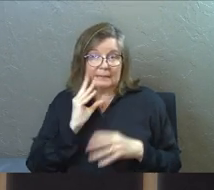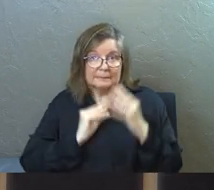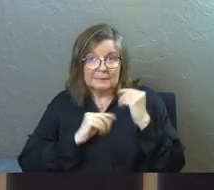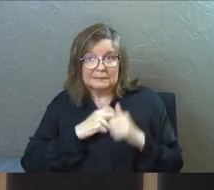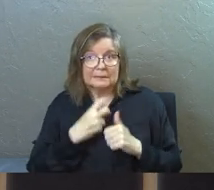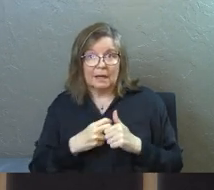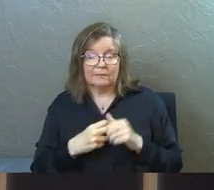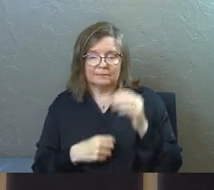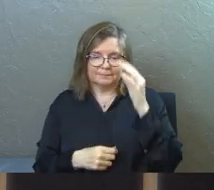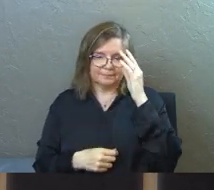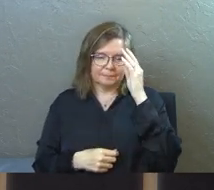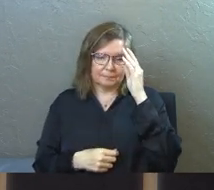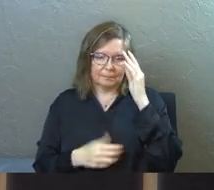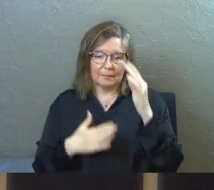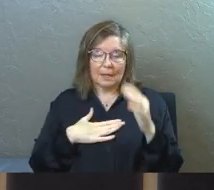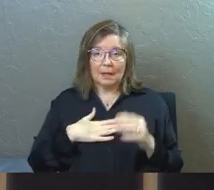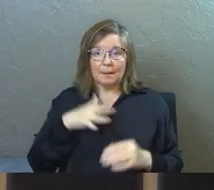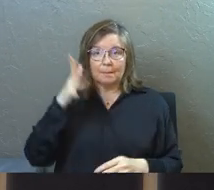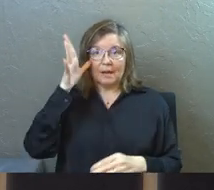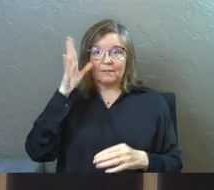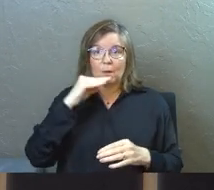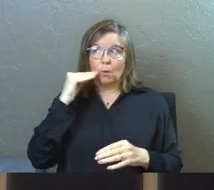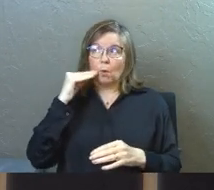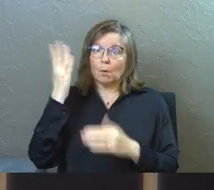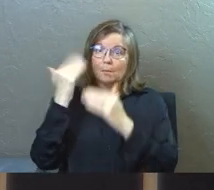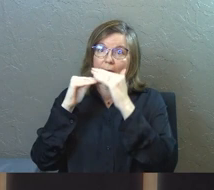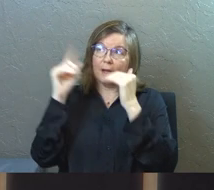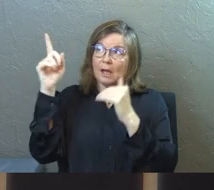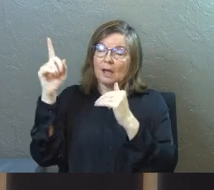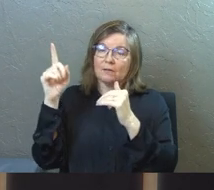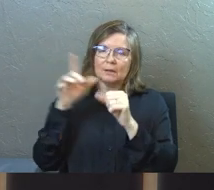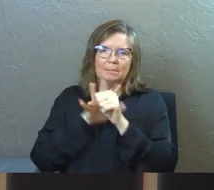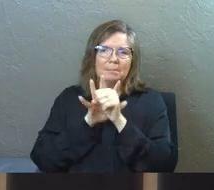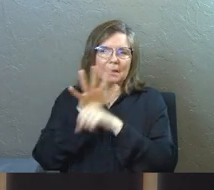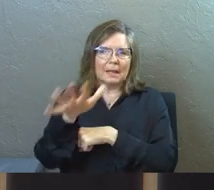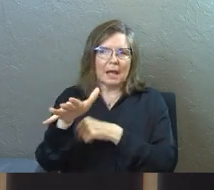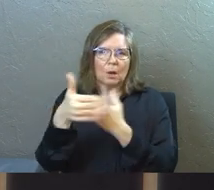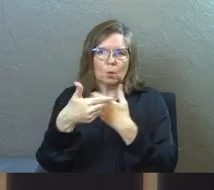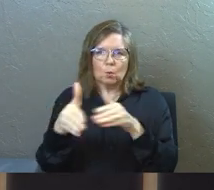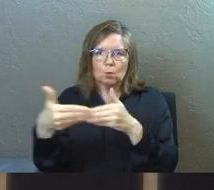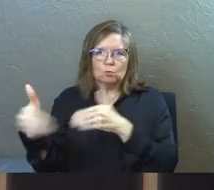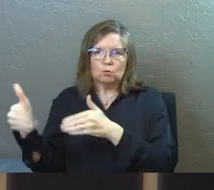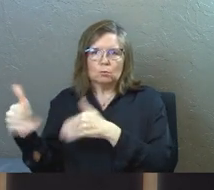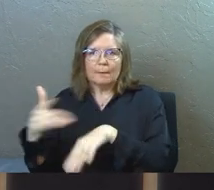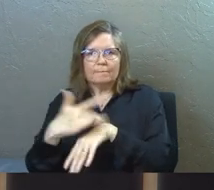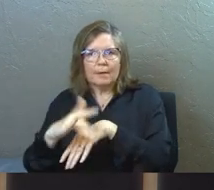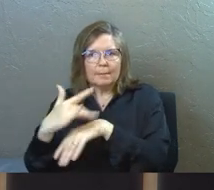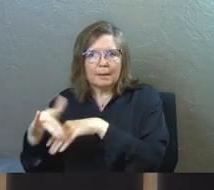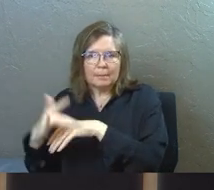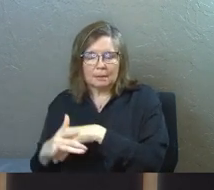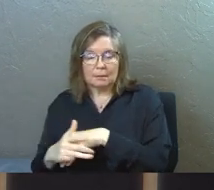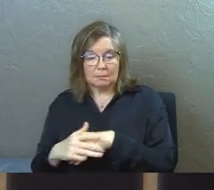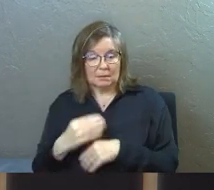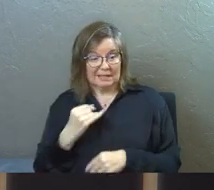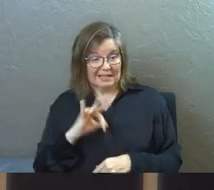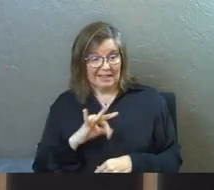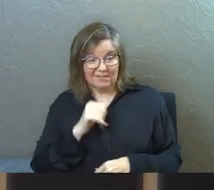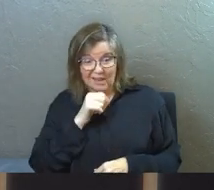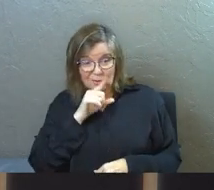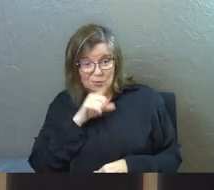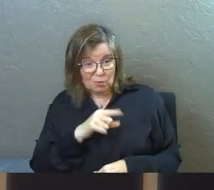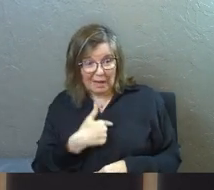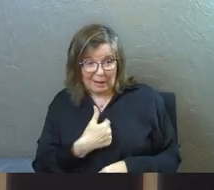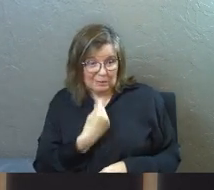is more than enough room, he says, in my father's home. If this were not so, would I have told you that I'm going to prepare a place for you?